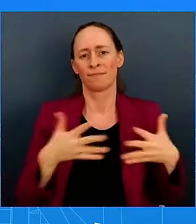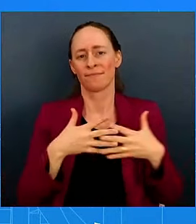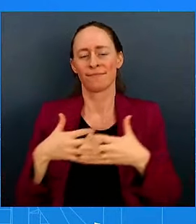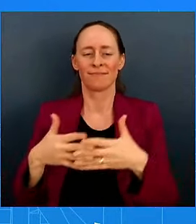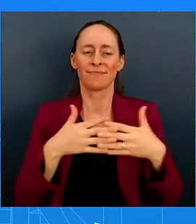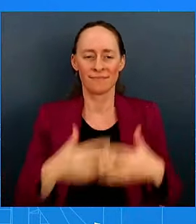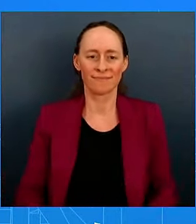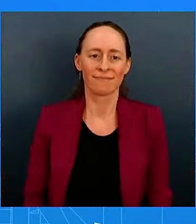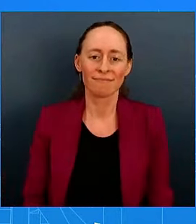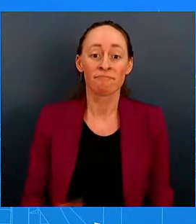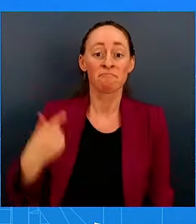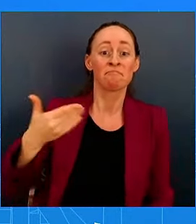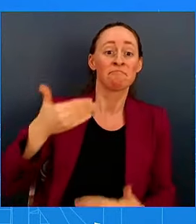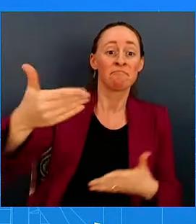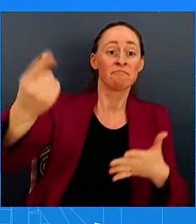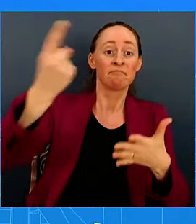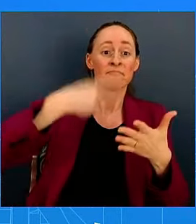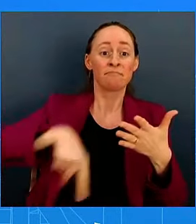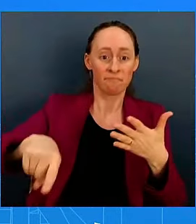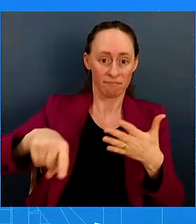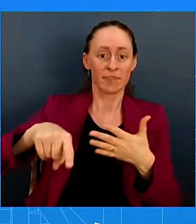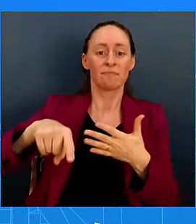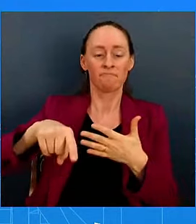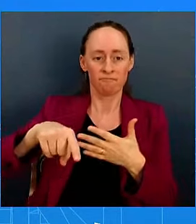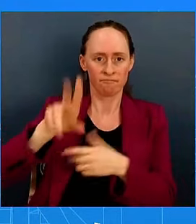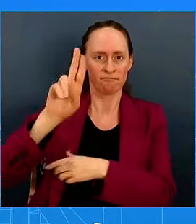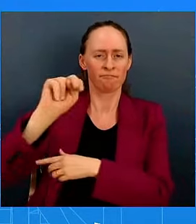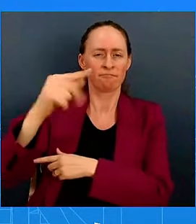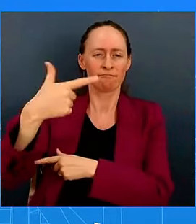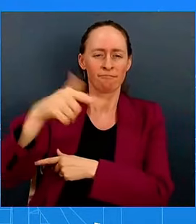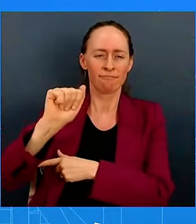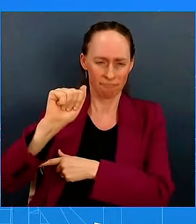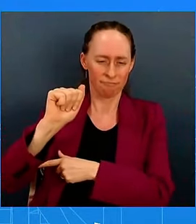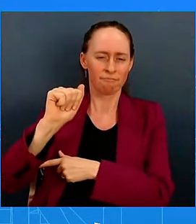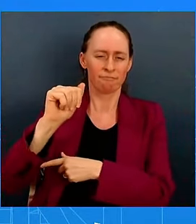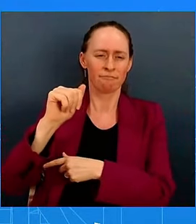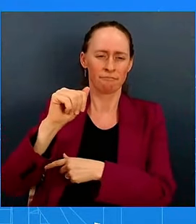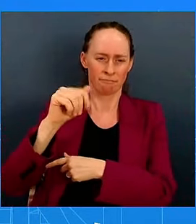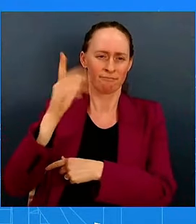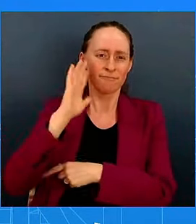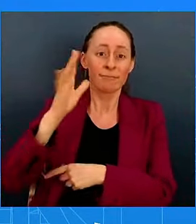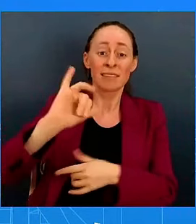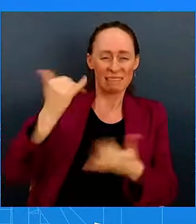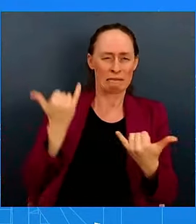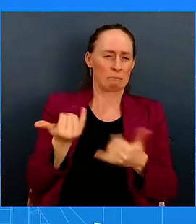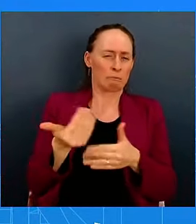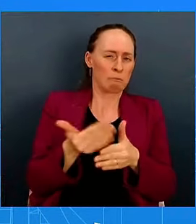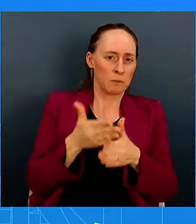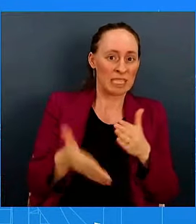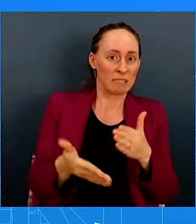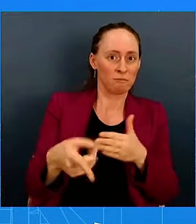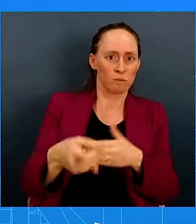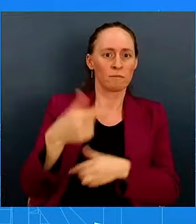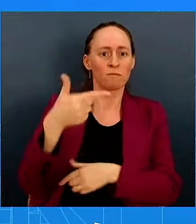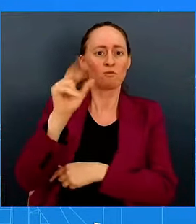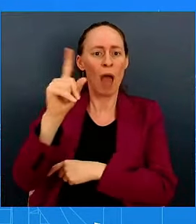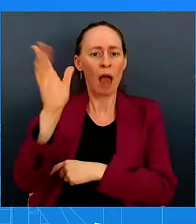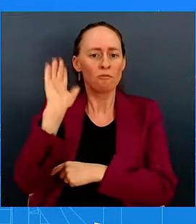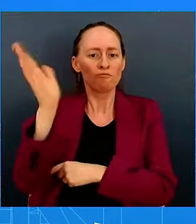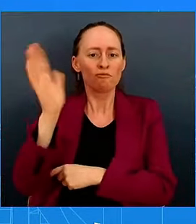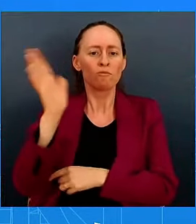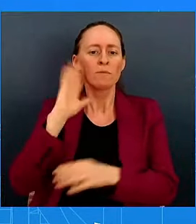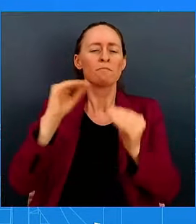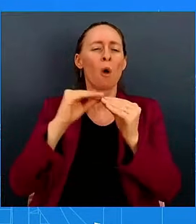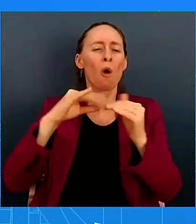UNGA. You're going to hear from him this weekend at the Quad Summit. And there's going to be a lot more. Stay tuned. There's going to be a lot more